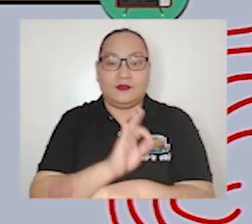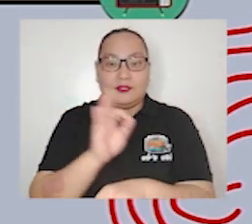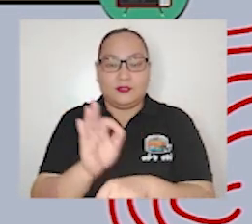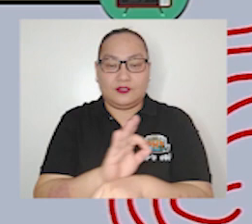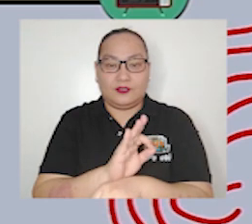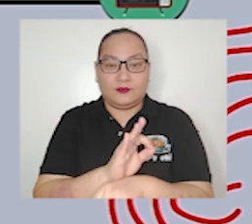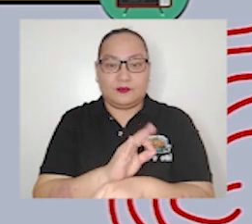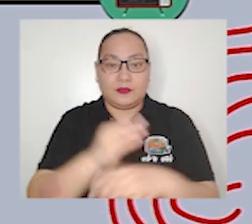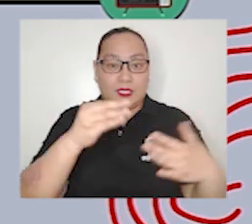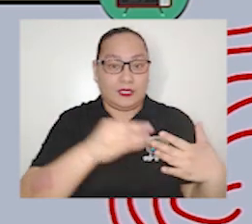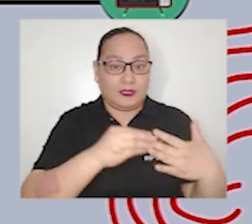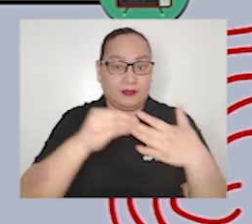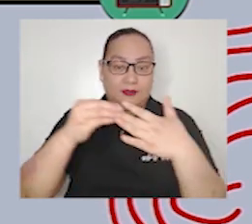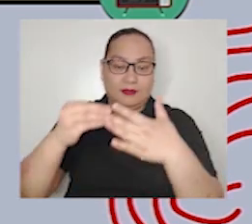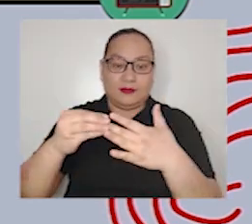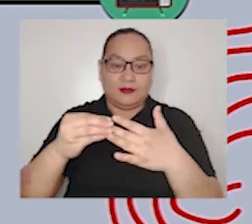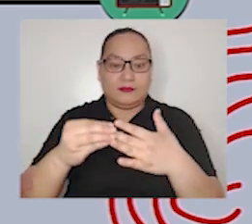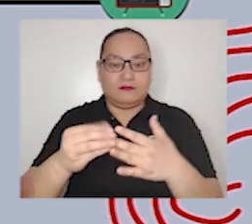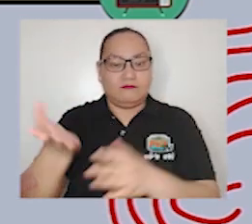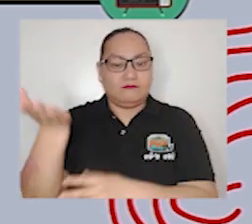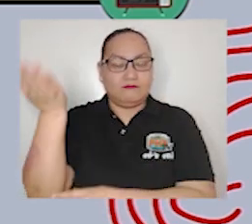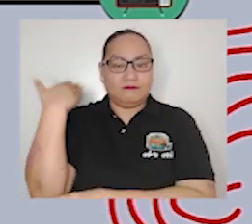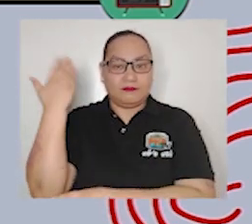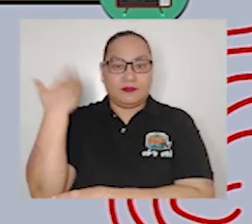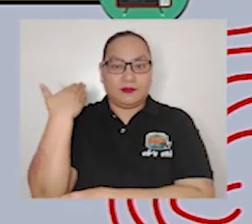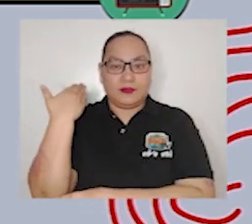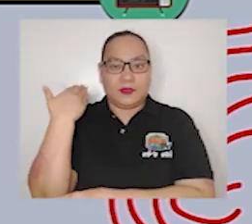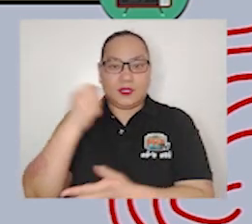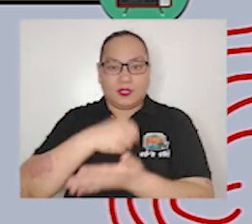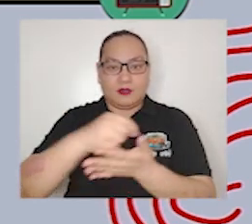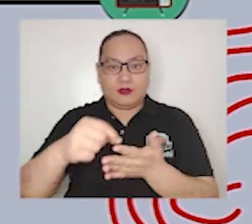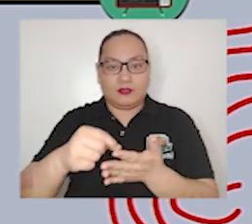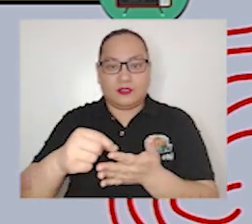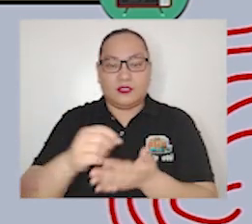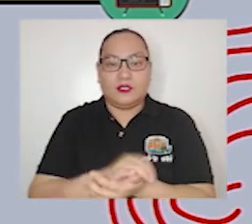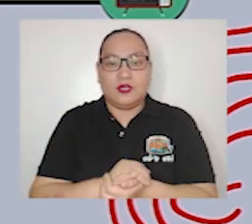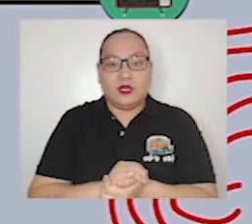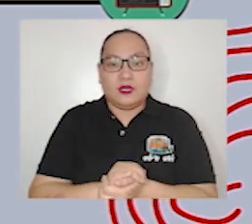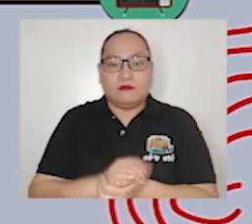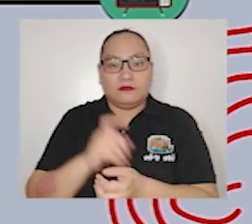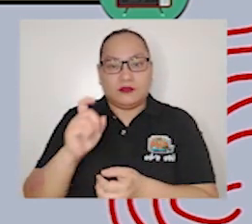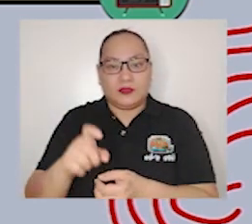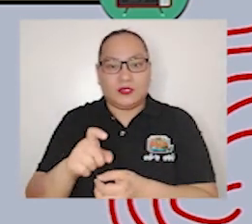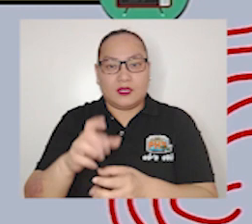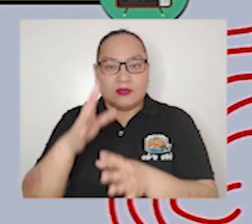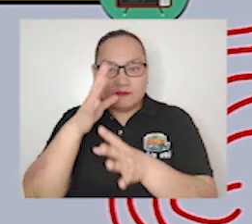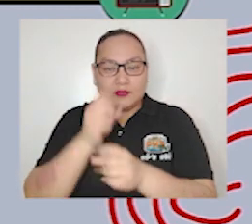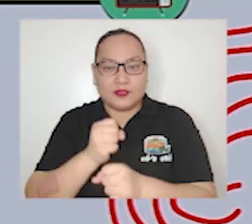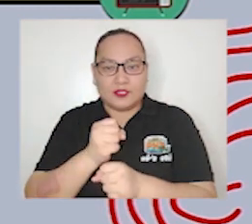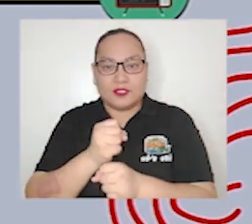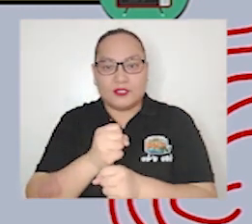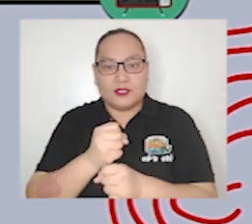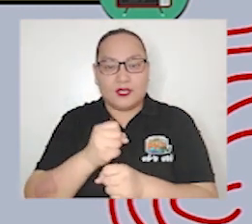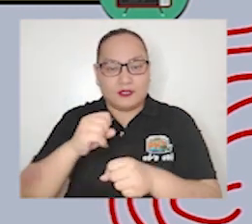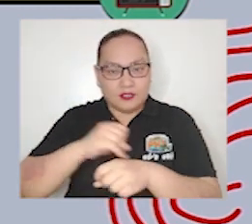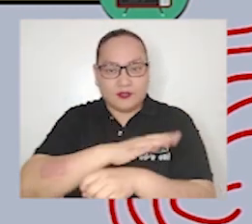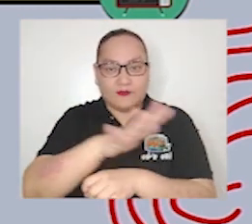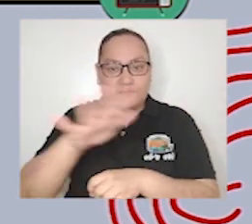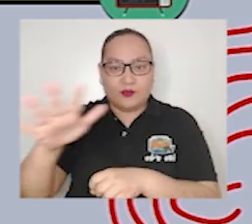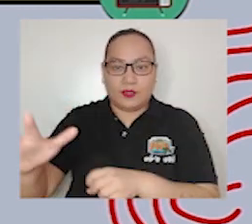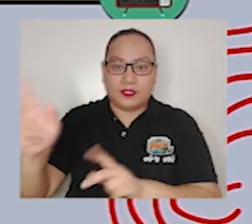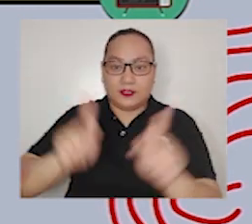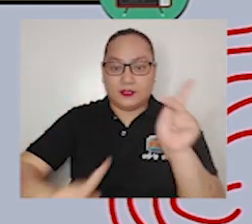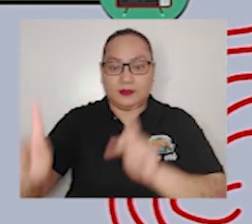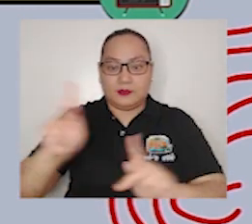has sought to influence mankind as it endeavors to sway the minds of men and women